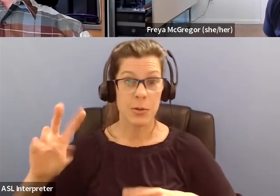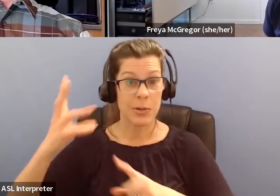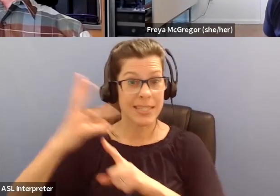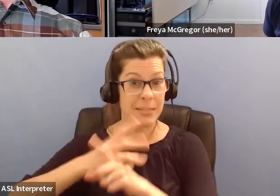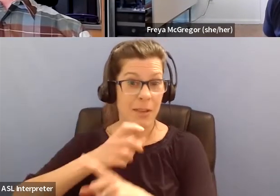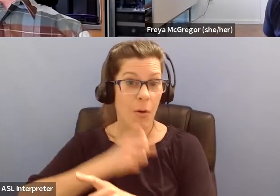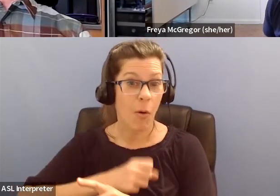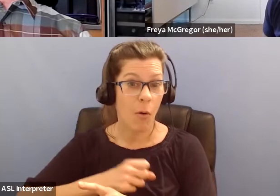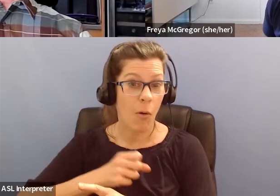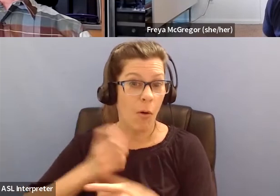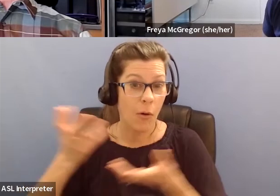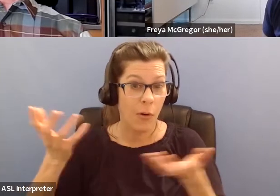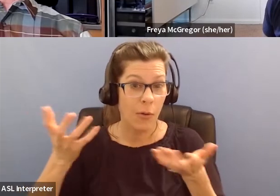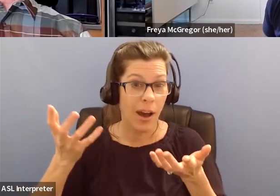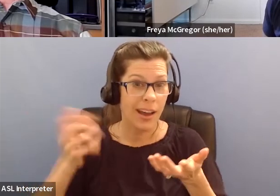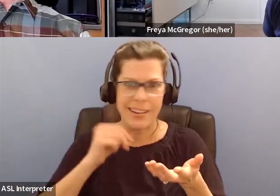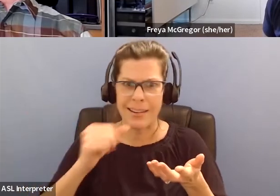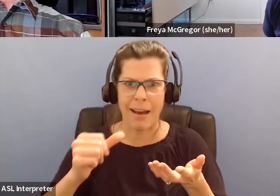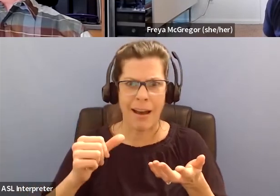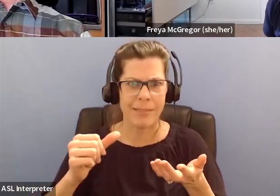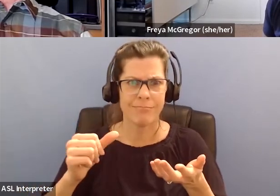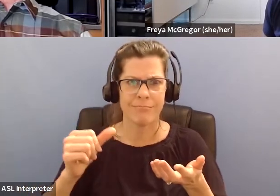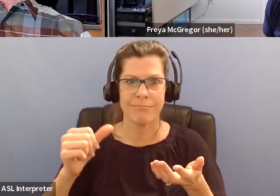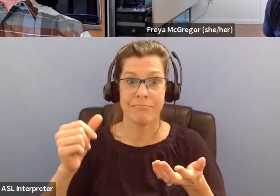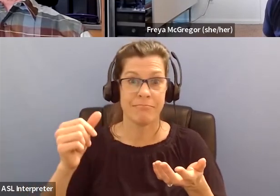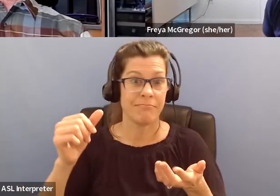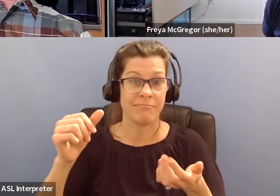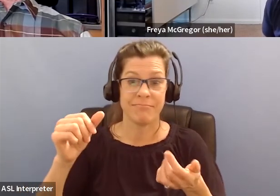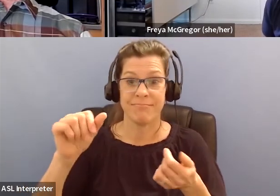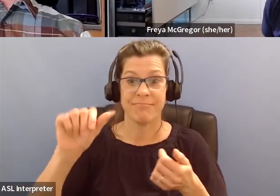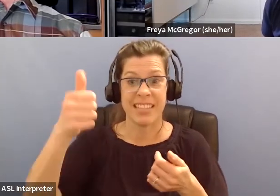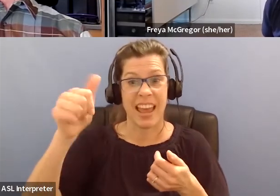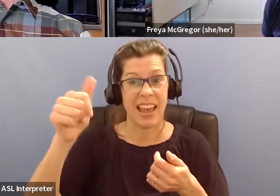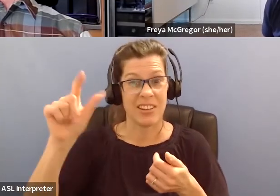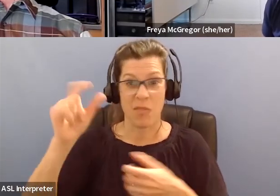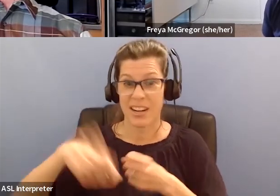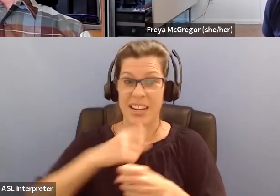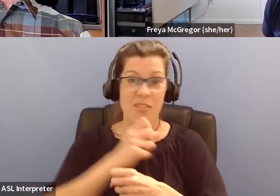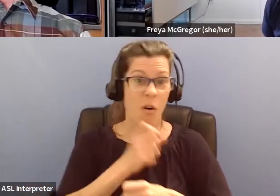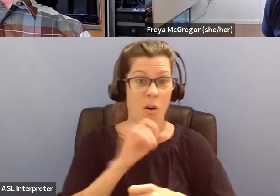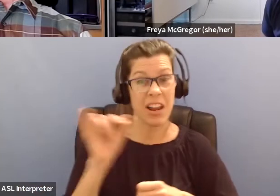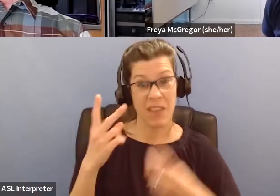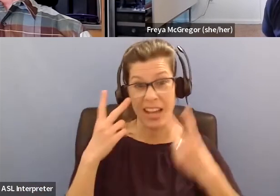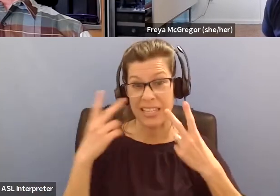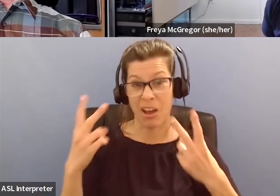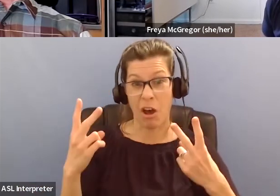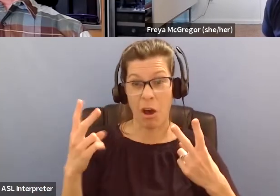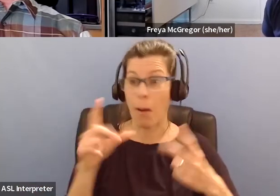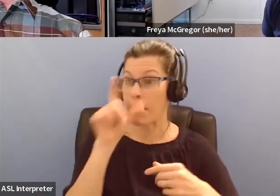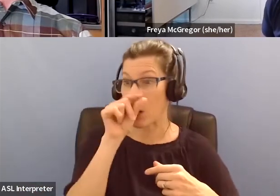And if I actually saw a bird that was 100 years old, would it look any different? And so then I went, oh, shoot.